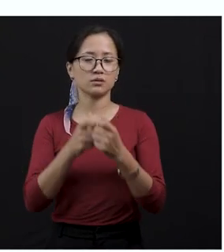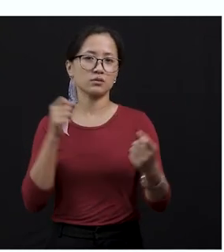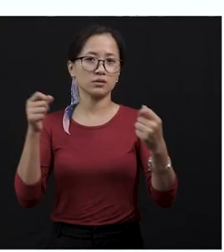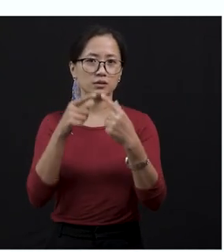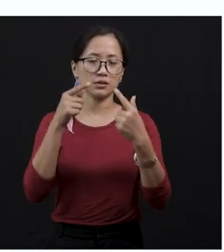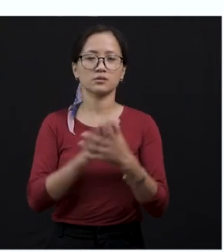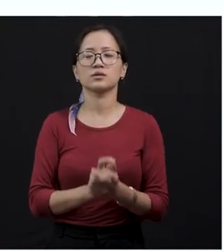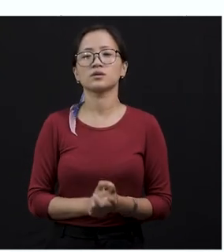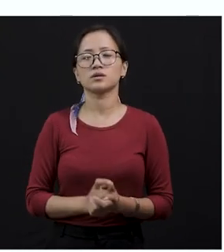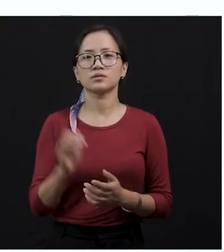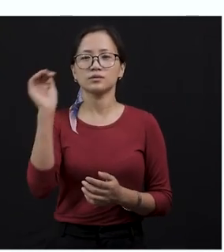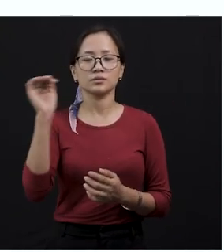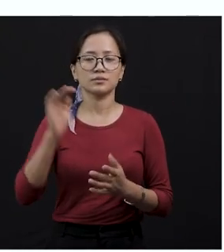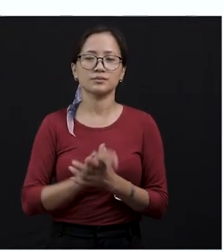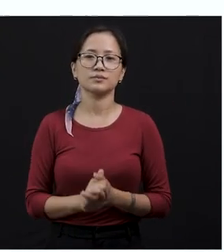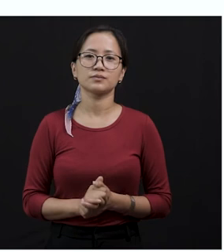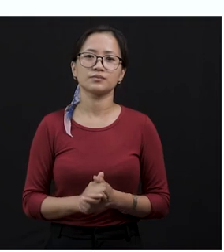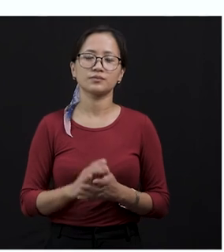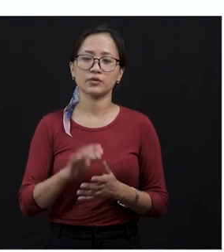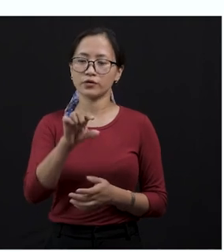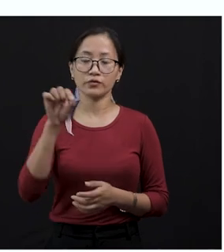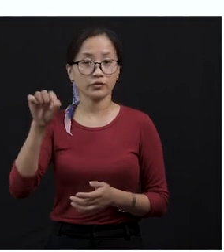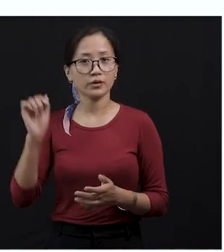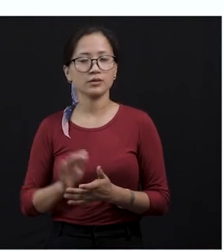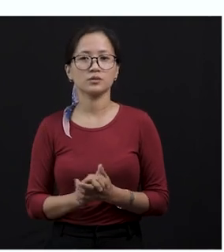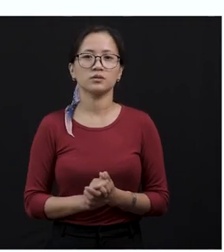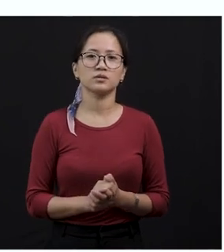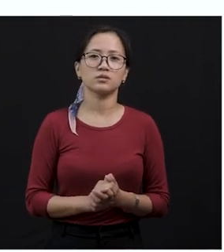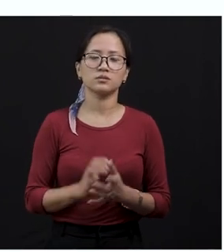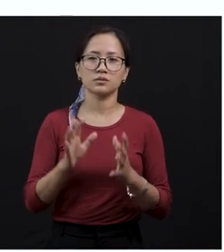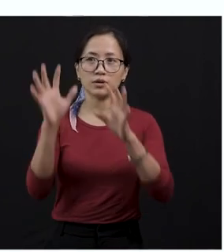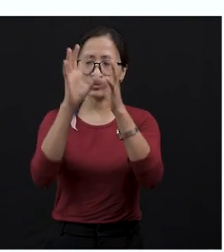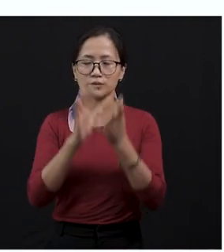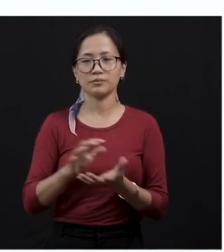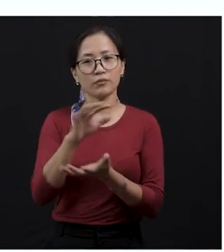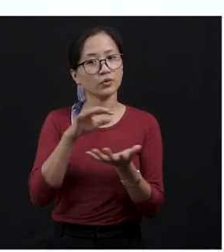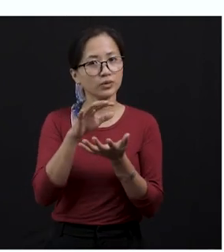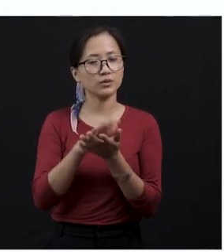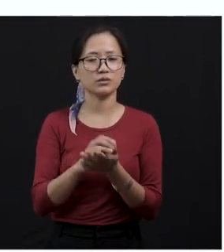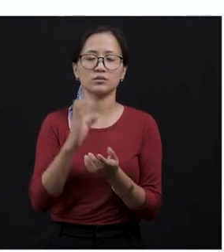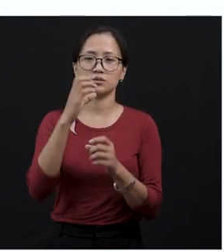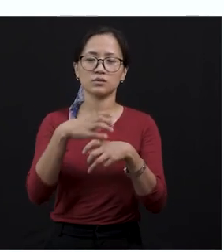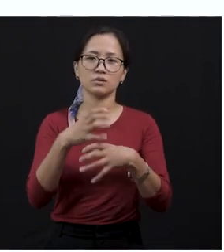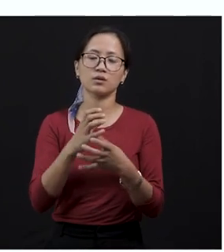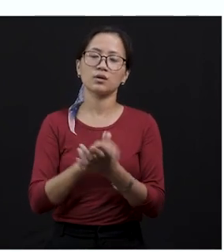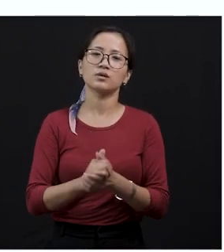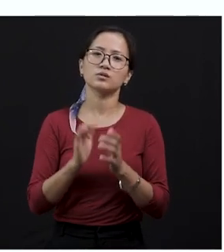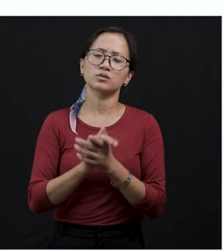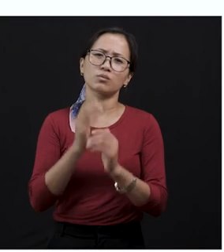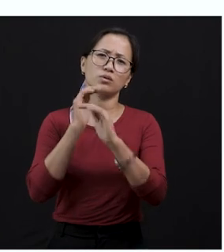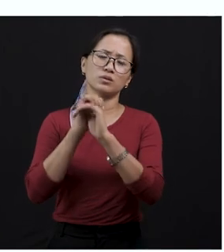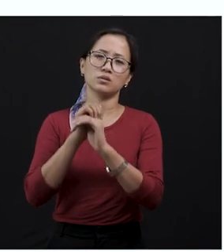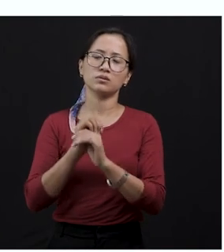it? It was unable to attack the snake, but finding that the creature that is the mongoose that it was supporting